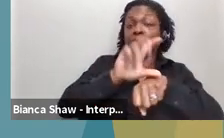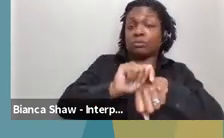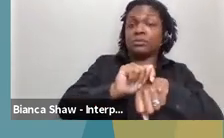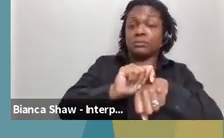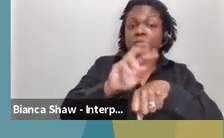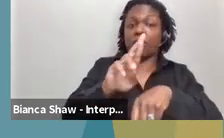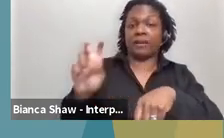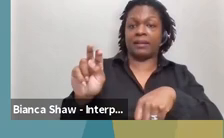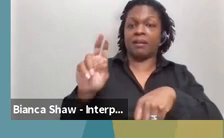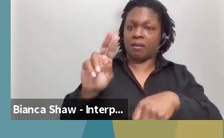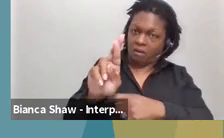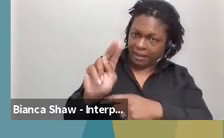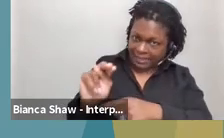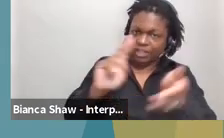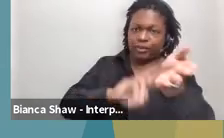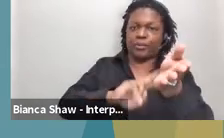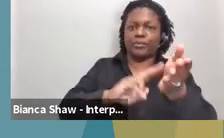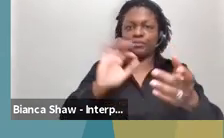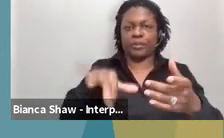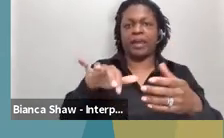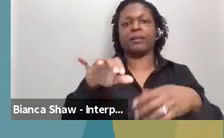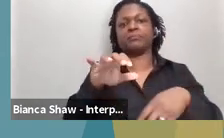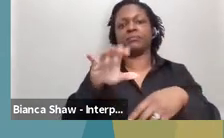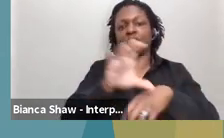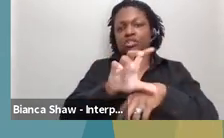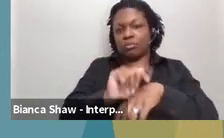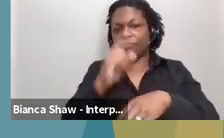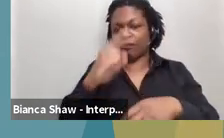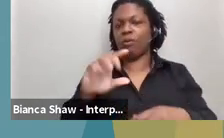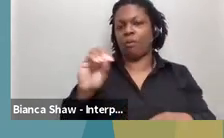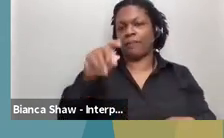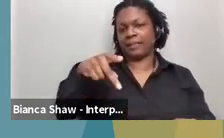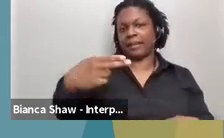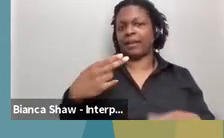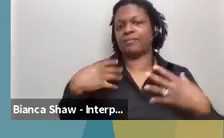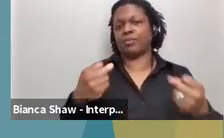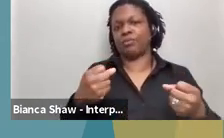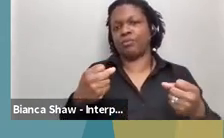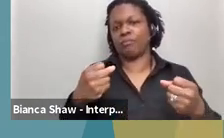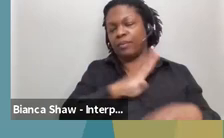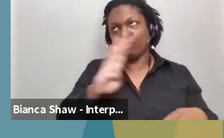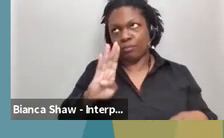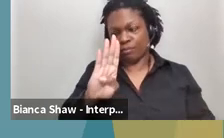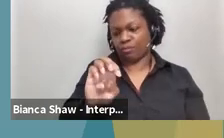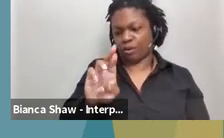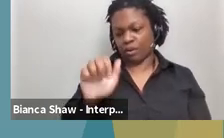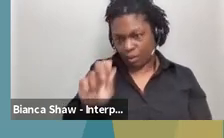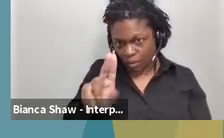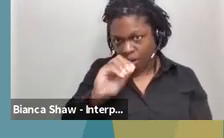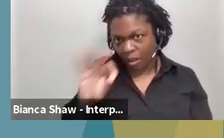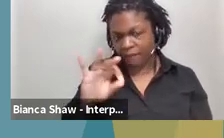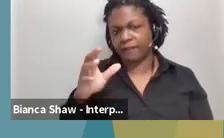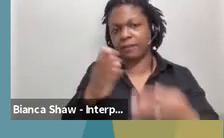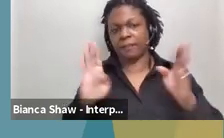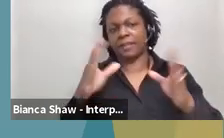overseeing that children and youth with, uh, special healthcare needs that that's who you would need to contact. And then here is my information with the Louisiana